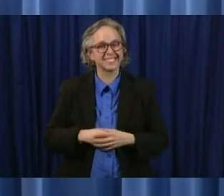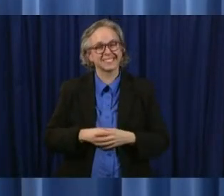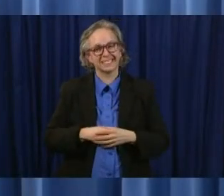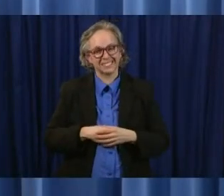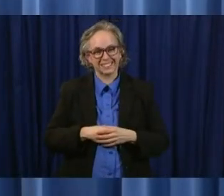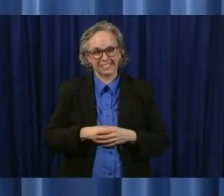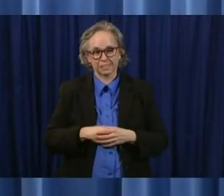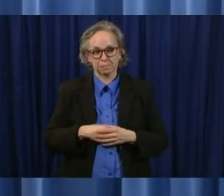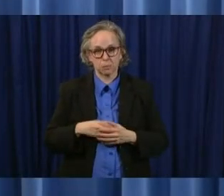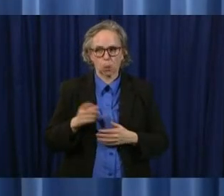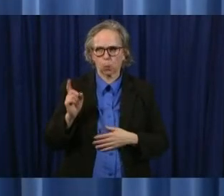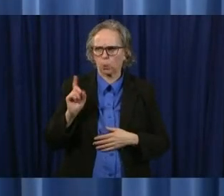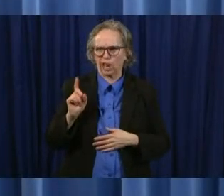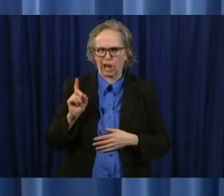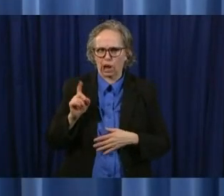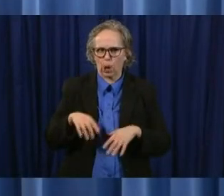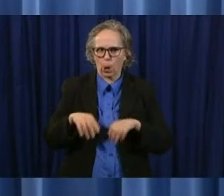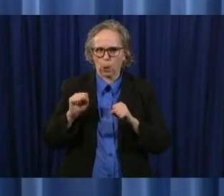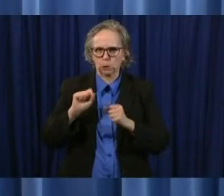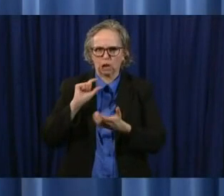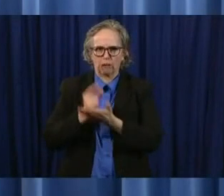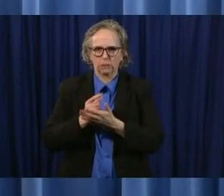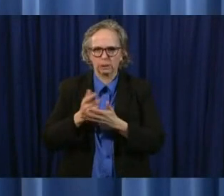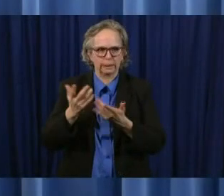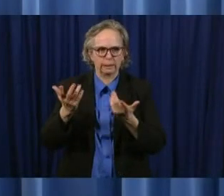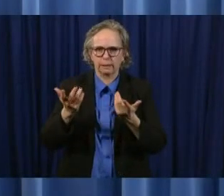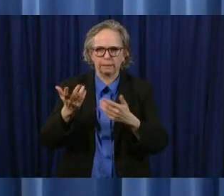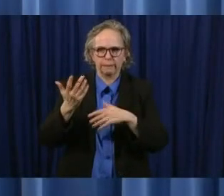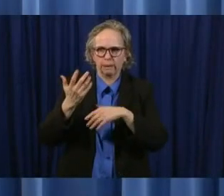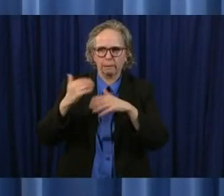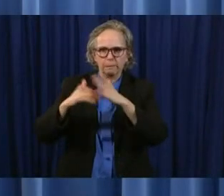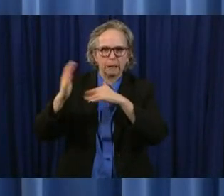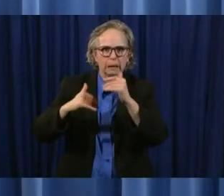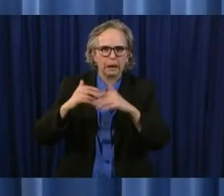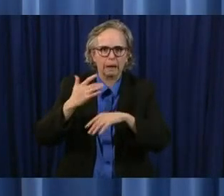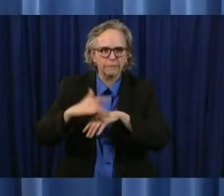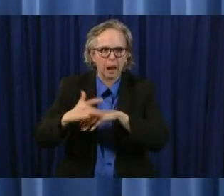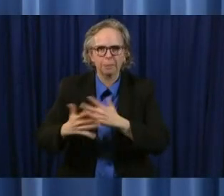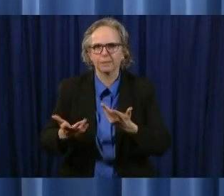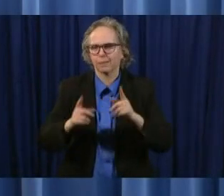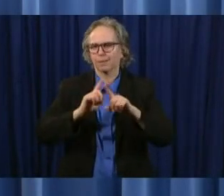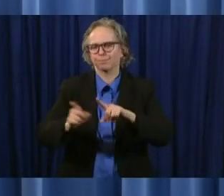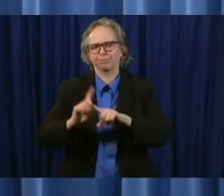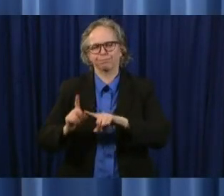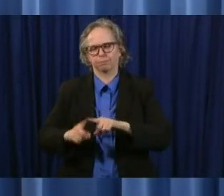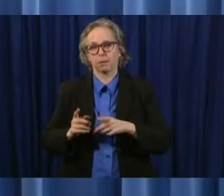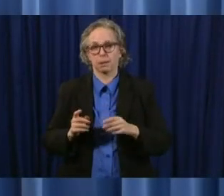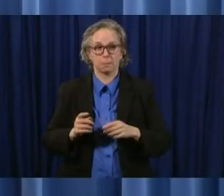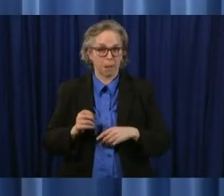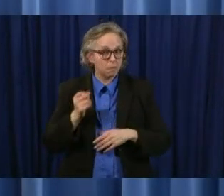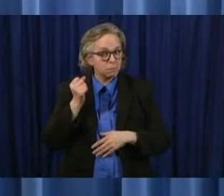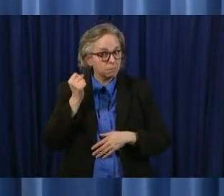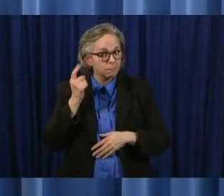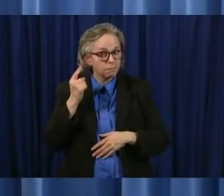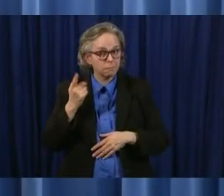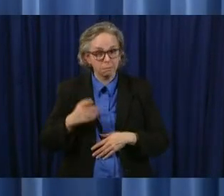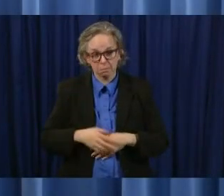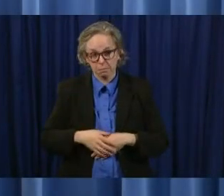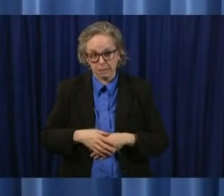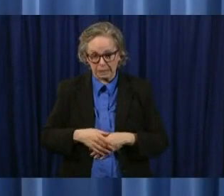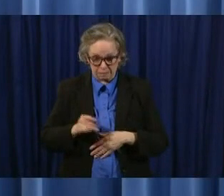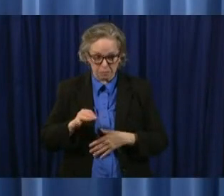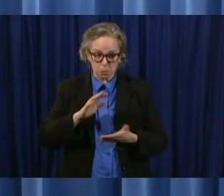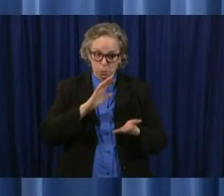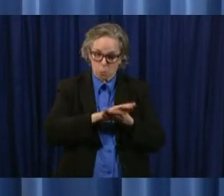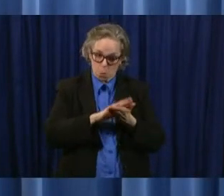facility they have so there's a lot of different things but could there be a way that a school puts together